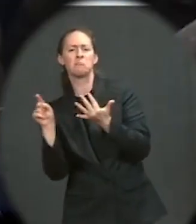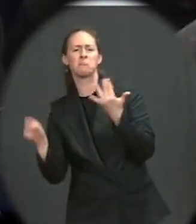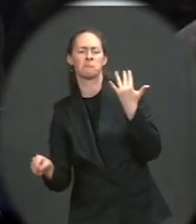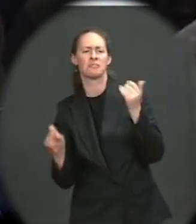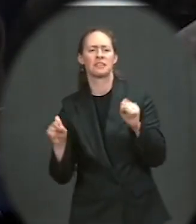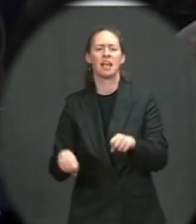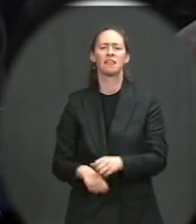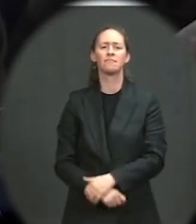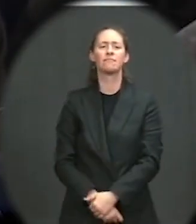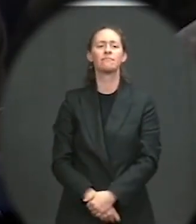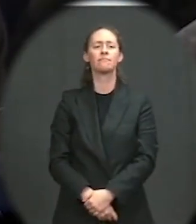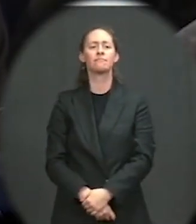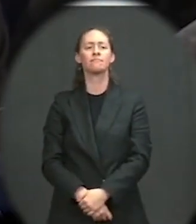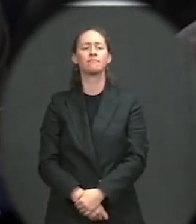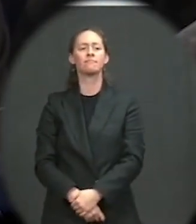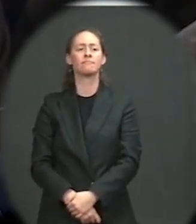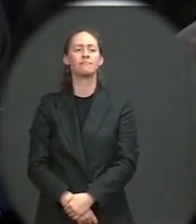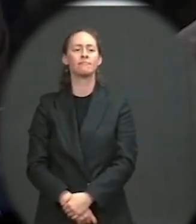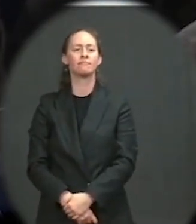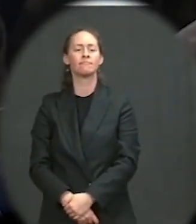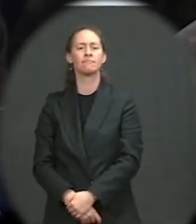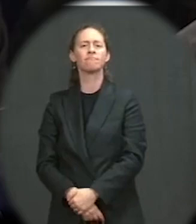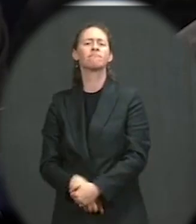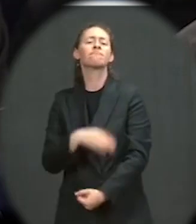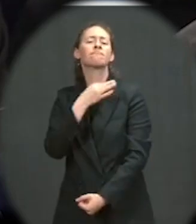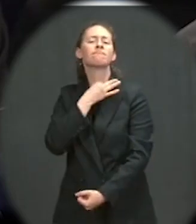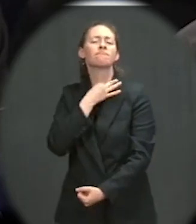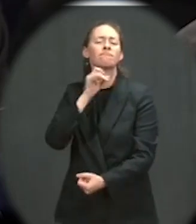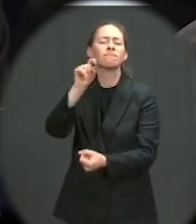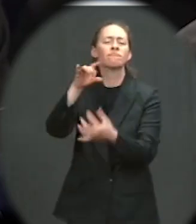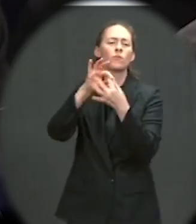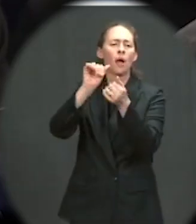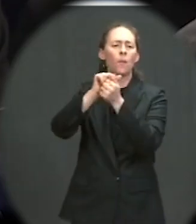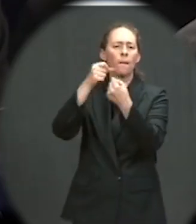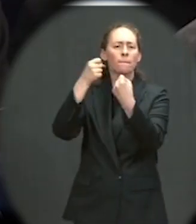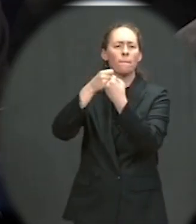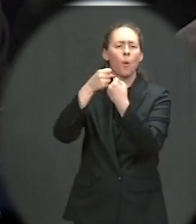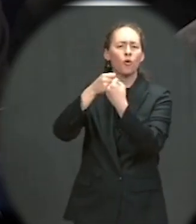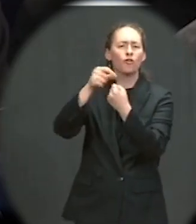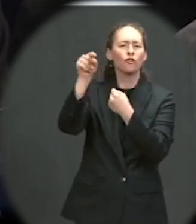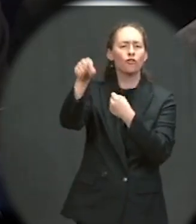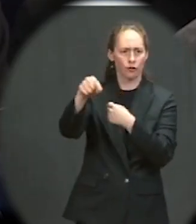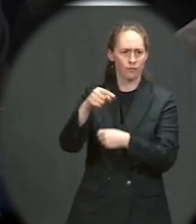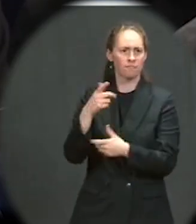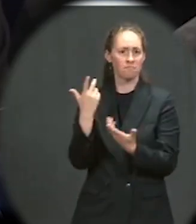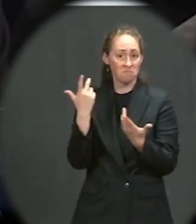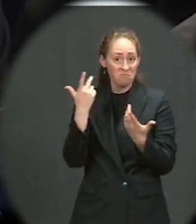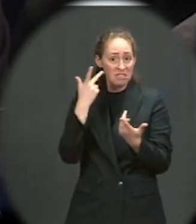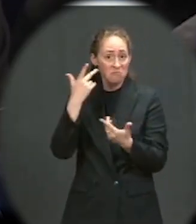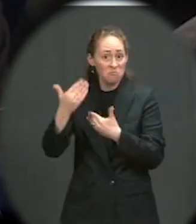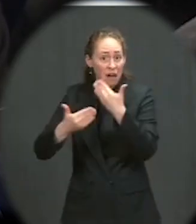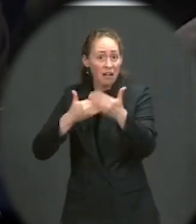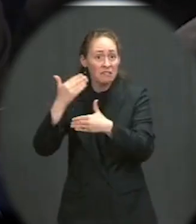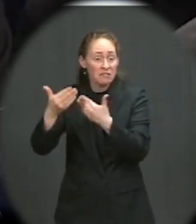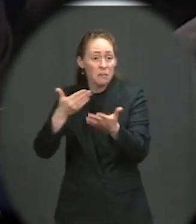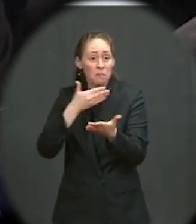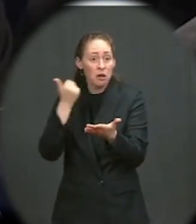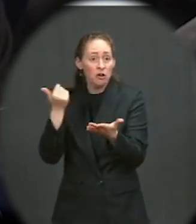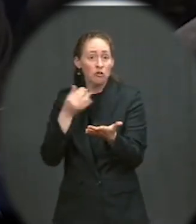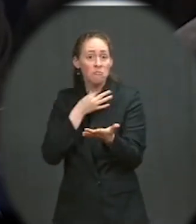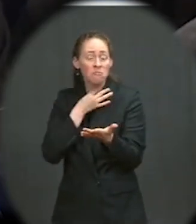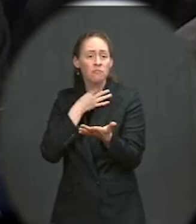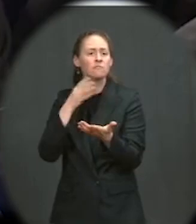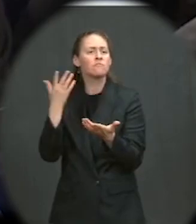You said that a great deal of progress has been made. Border Patrol statistics show something close to 900,000